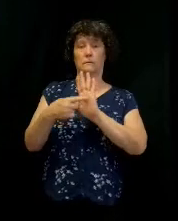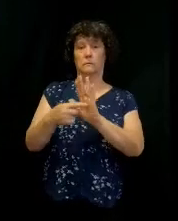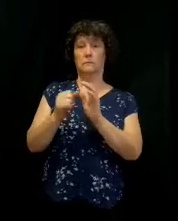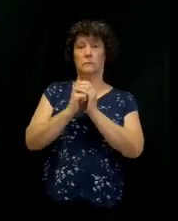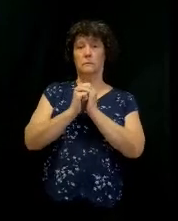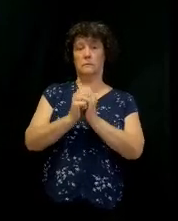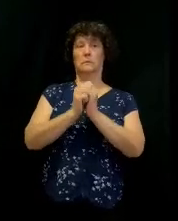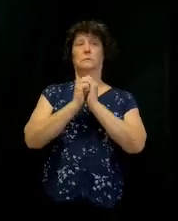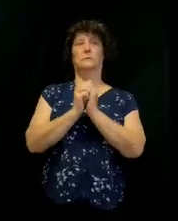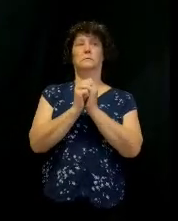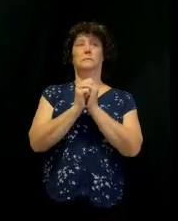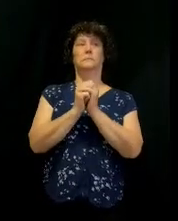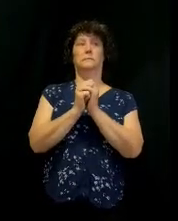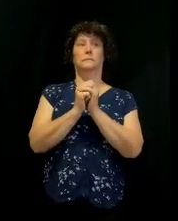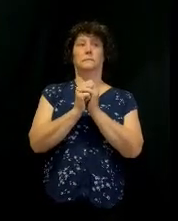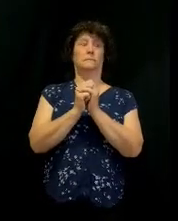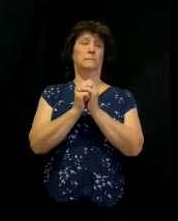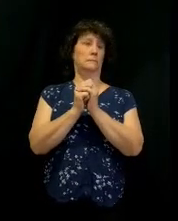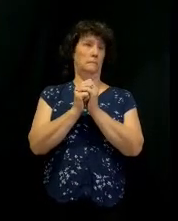Okay?